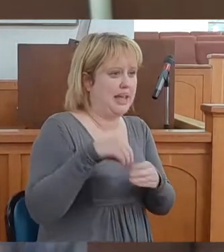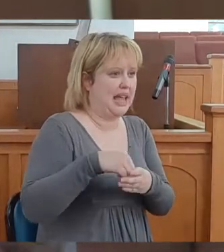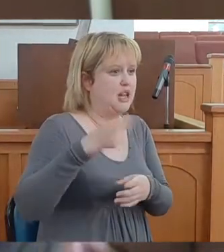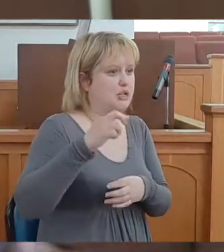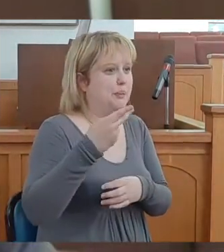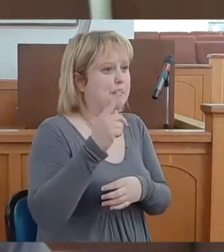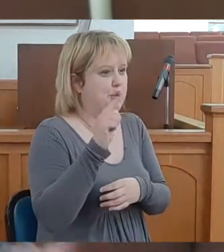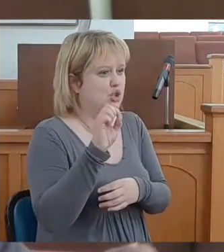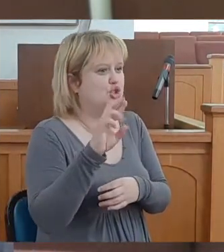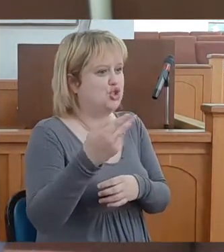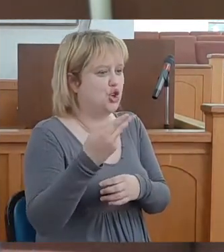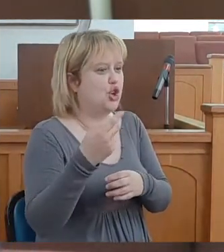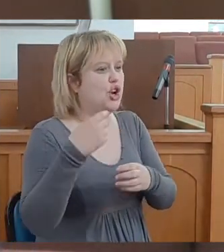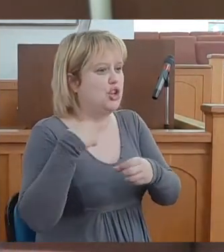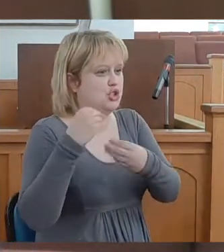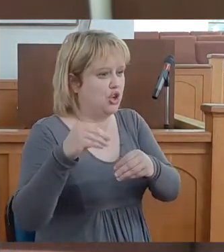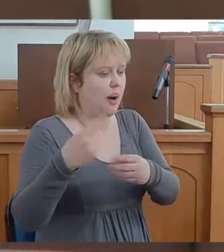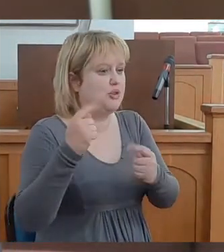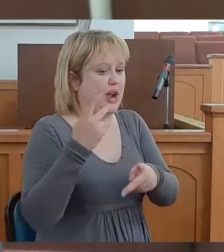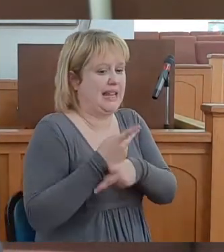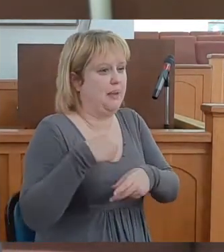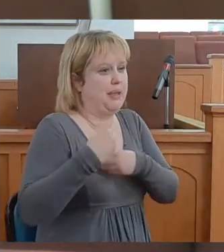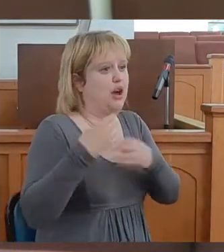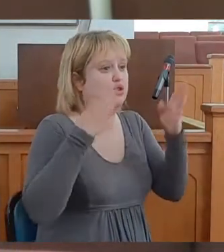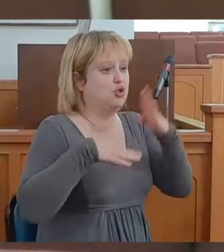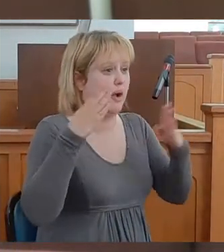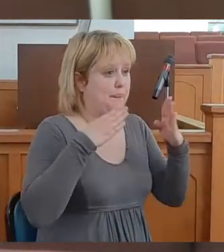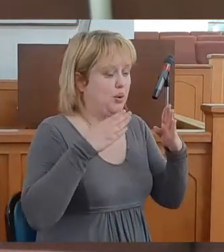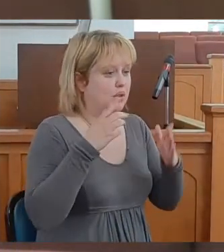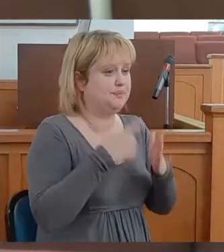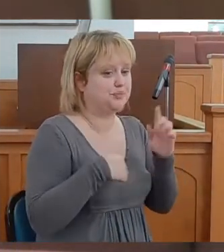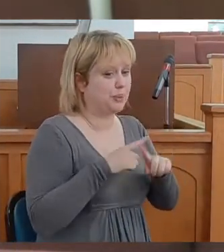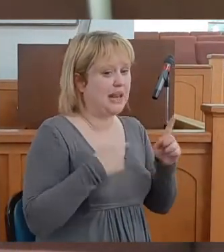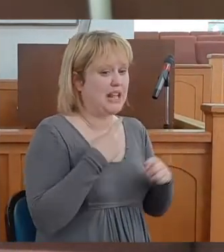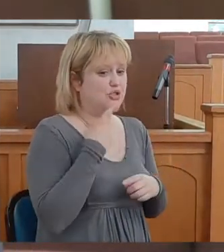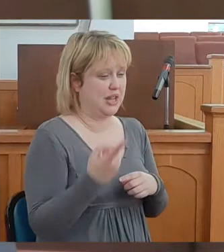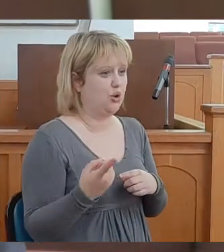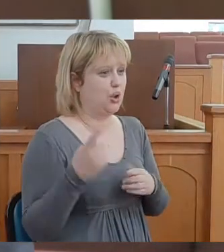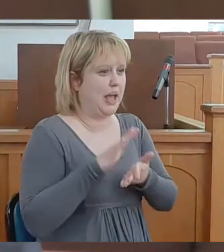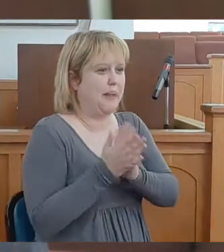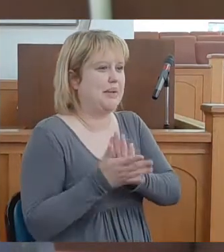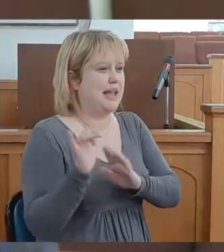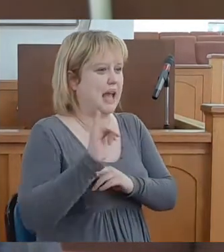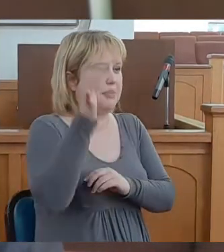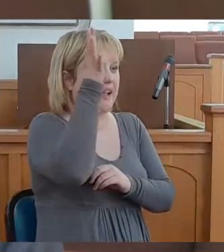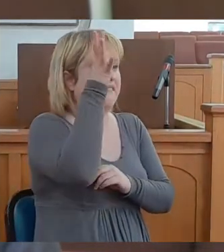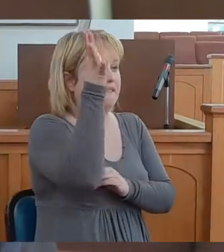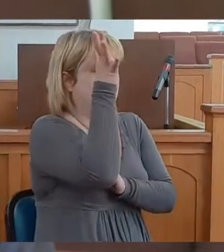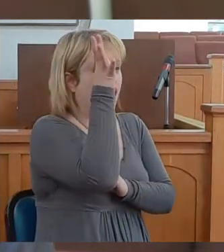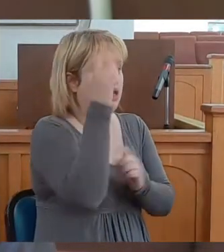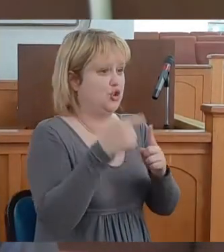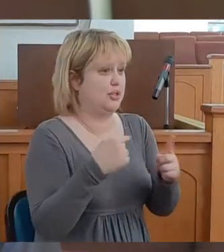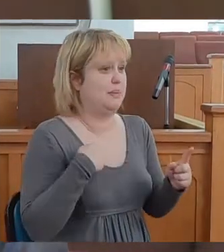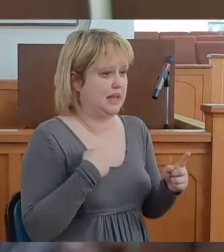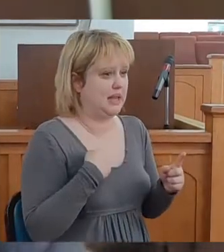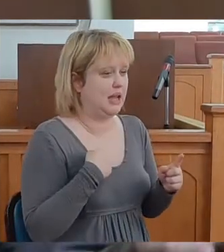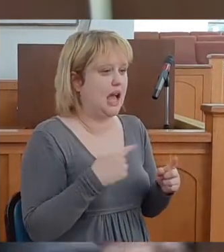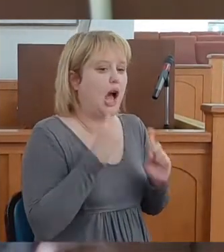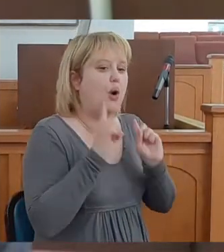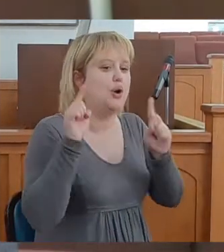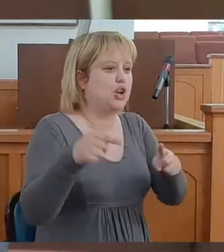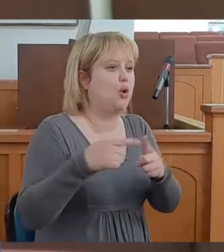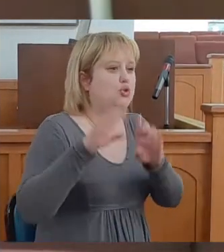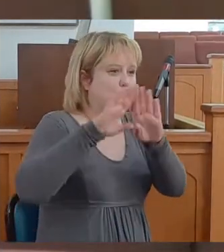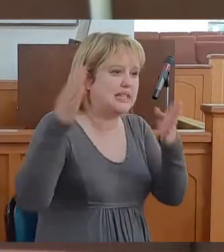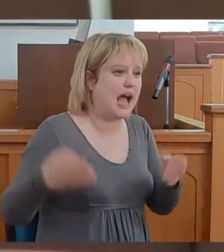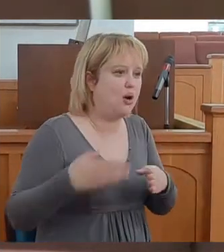shop in an effort to keep me out of trouble. Well, I tell you, Charlie became like a father figure to me. I would go